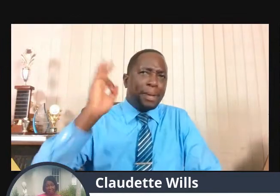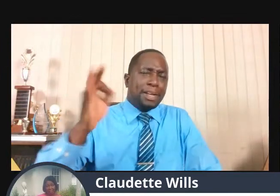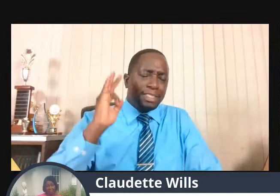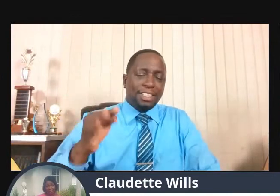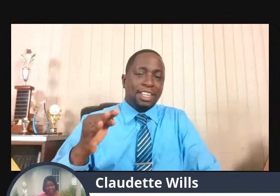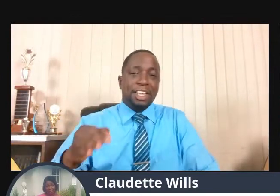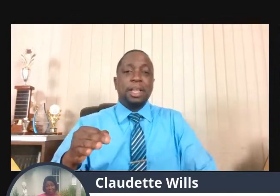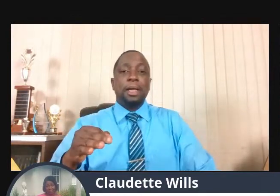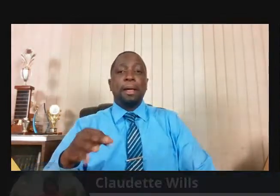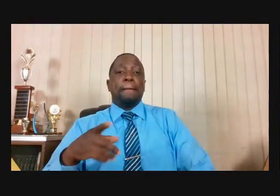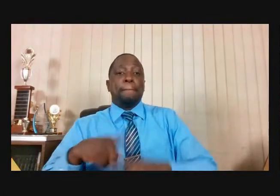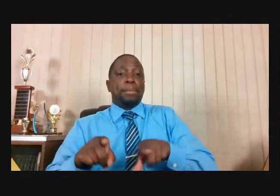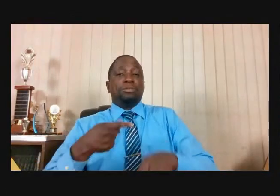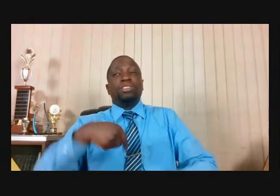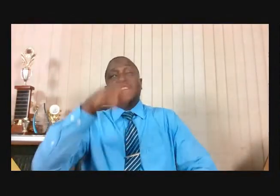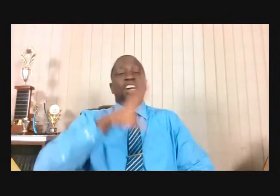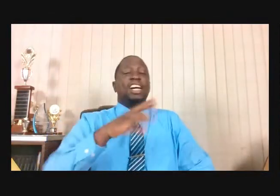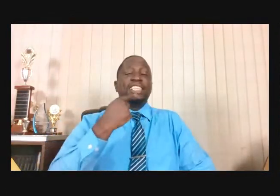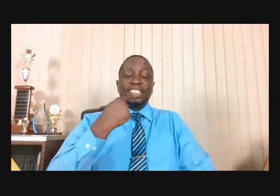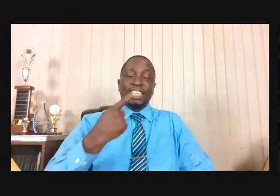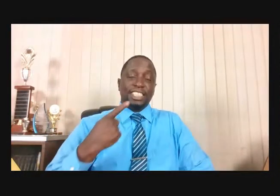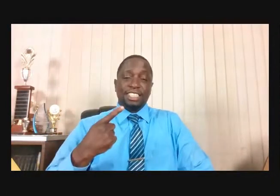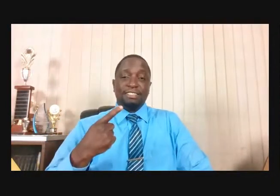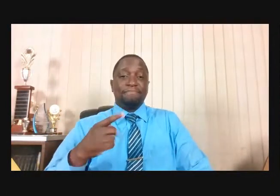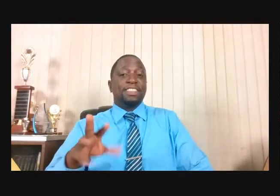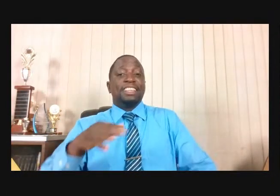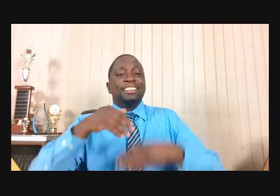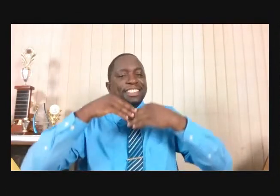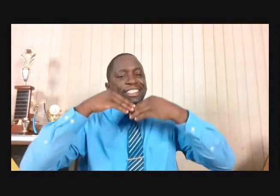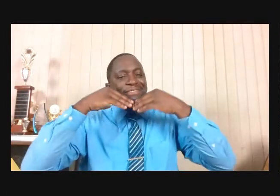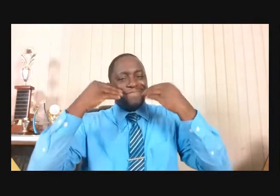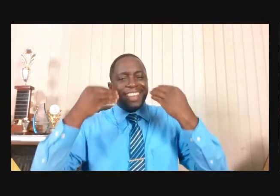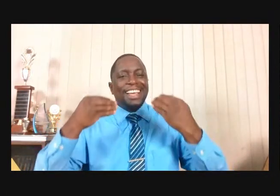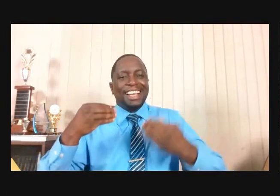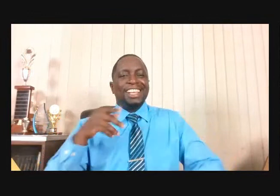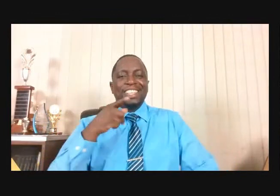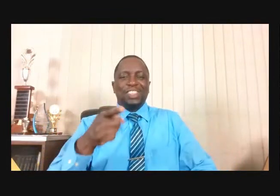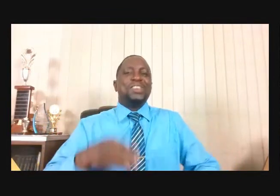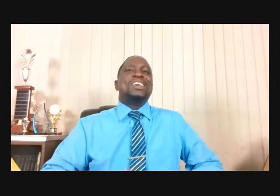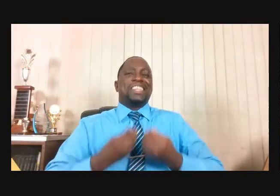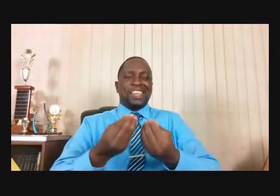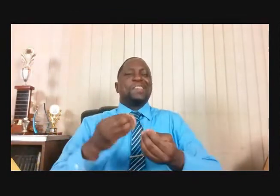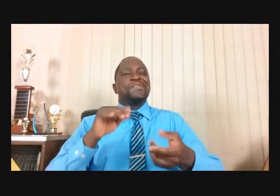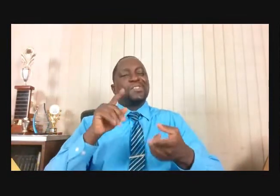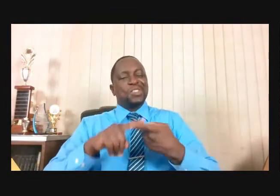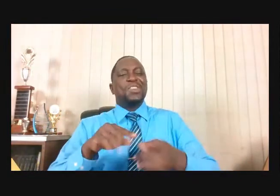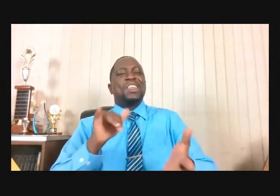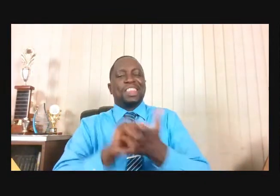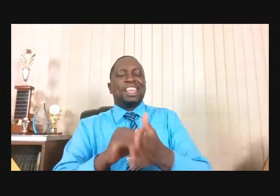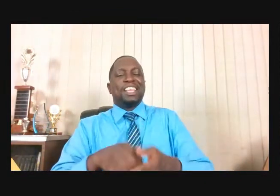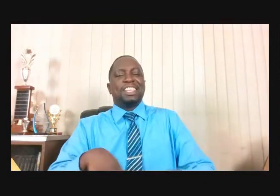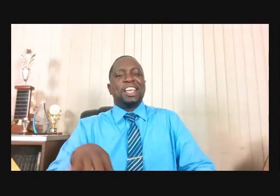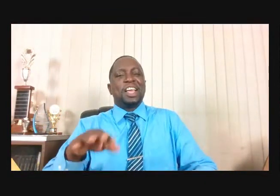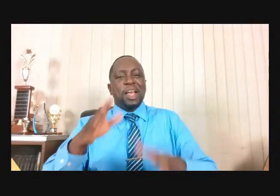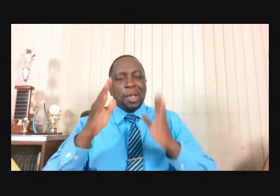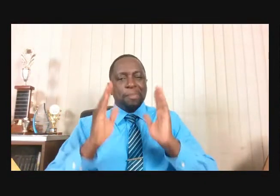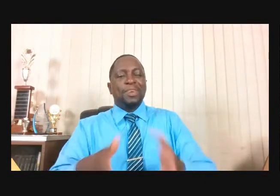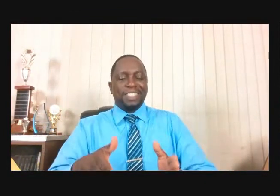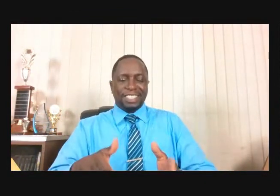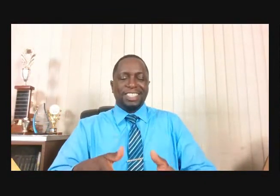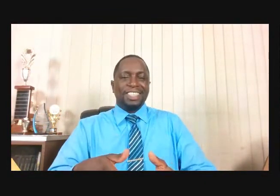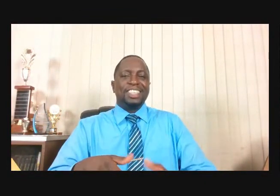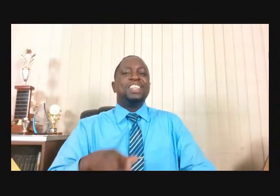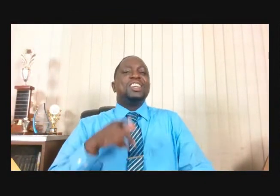God says this, listen, the smile. The you gave to that sister when she was feeling down, you were